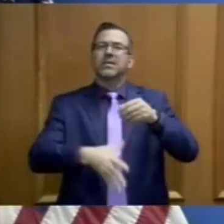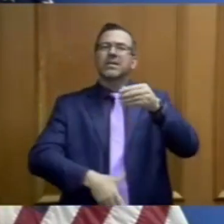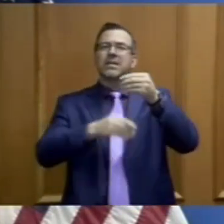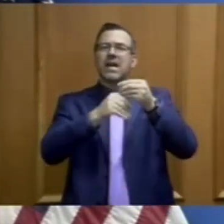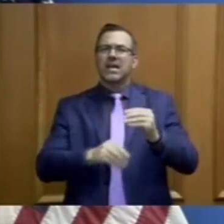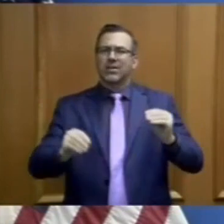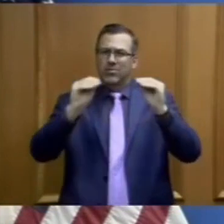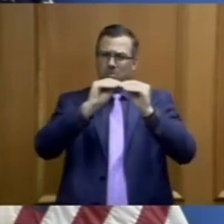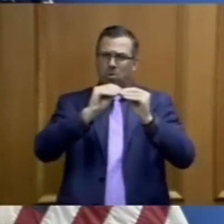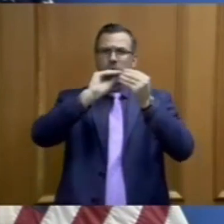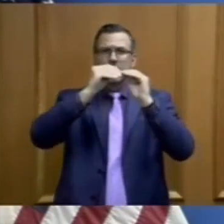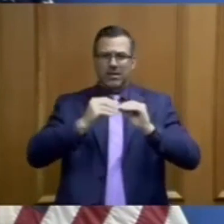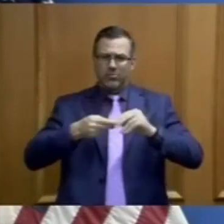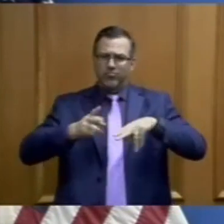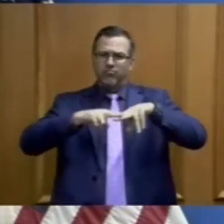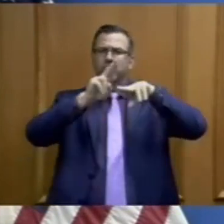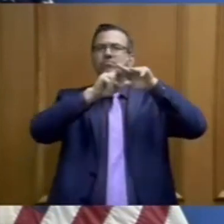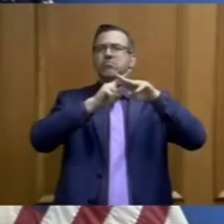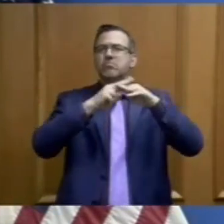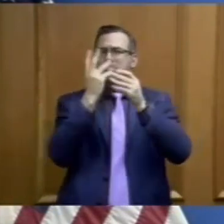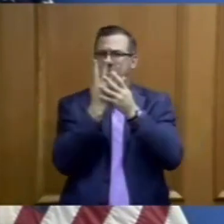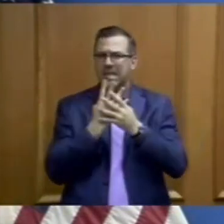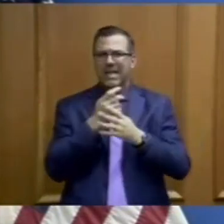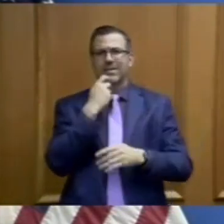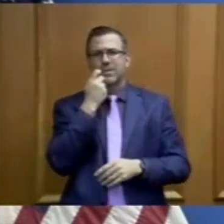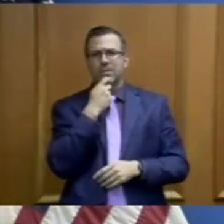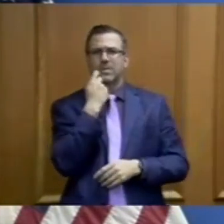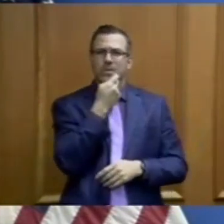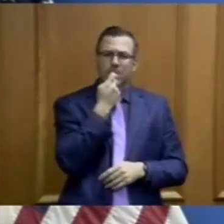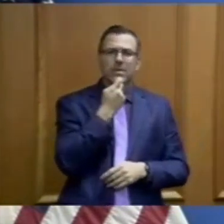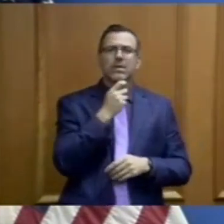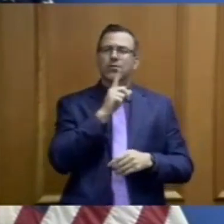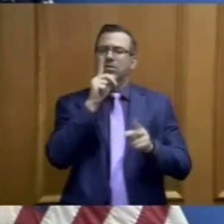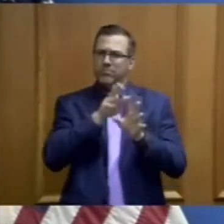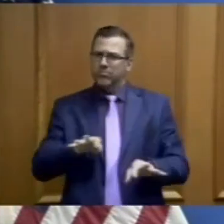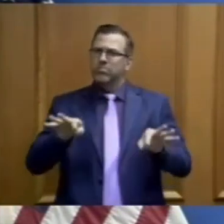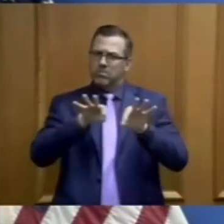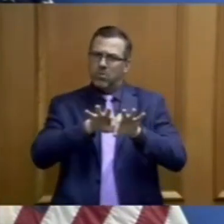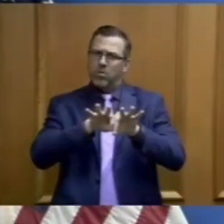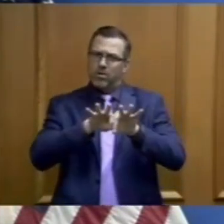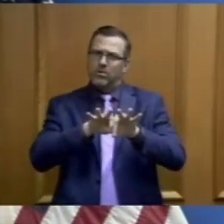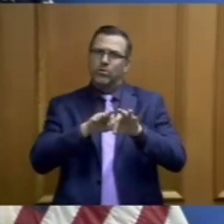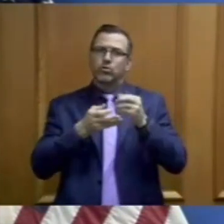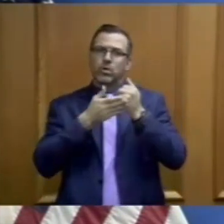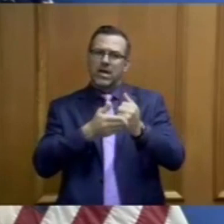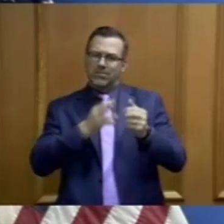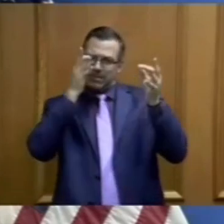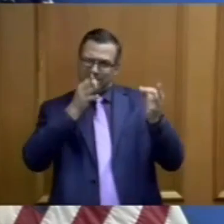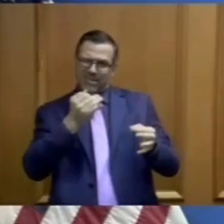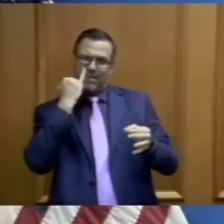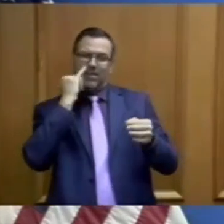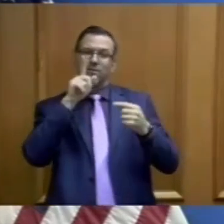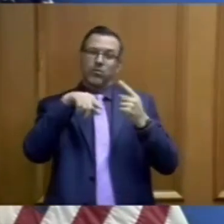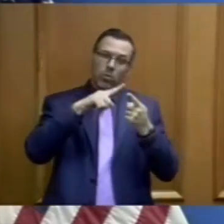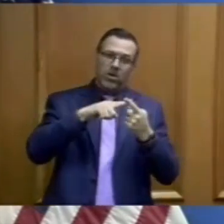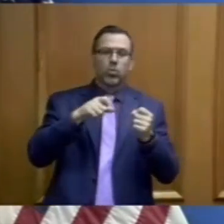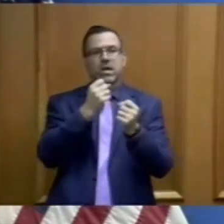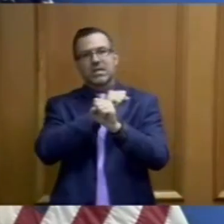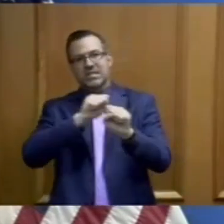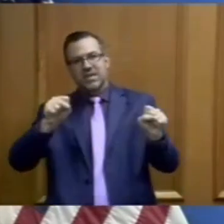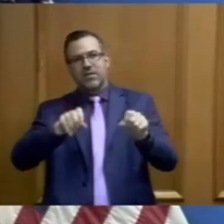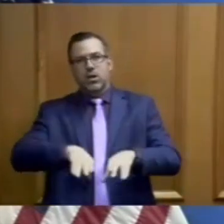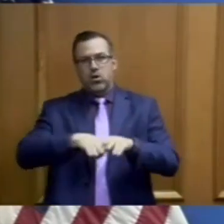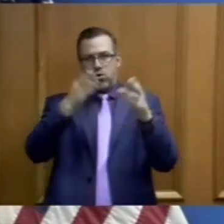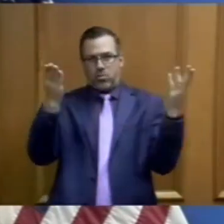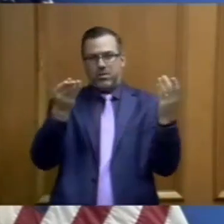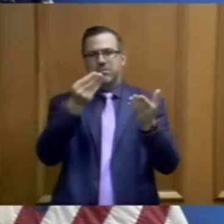we begin to safely reopen our economy and it's why we continue to emphasize the importance of